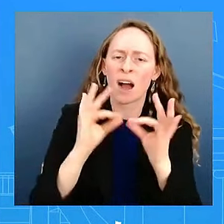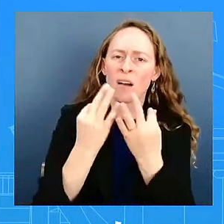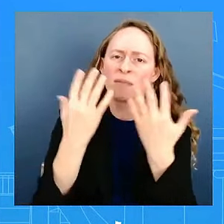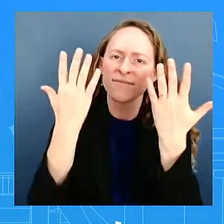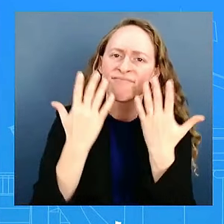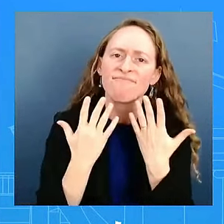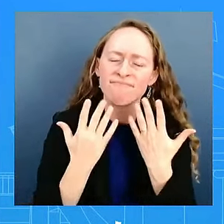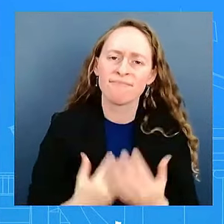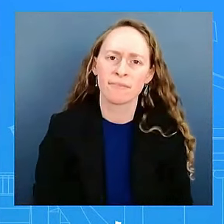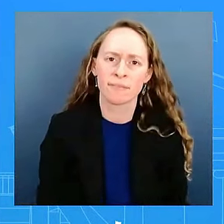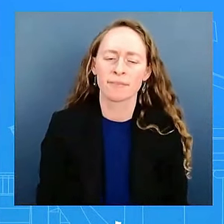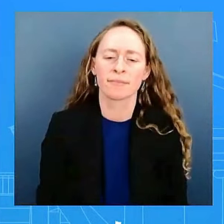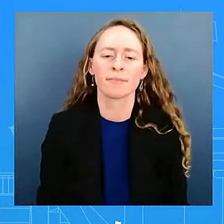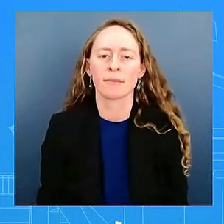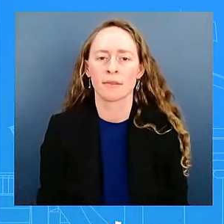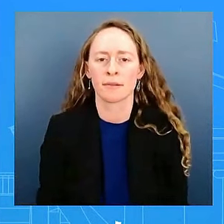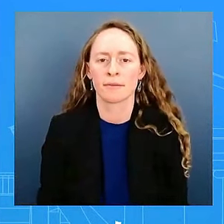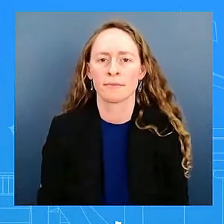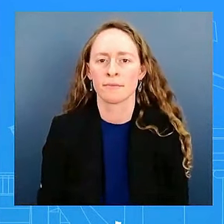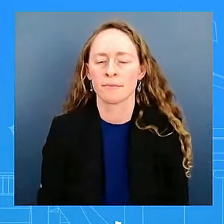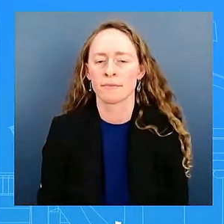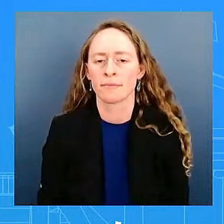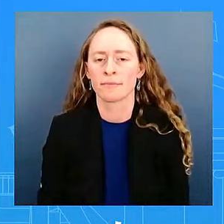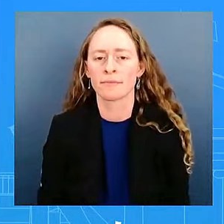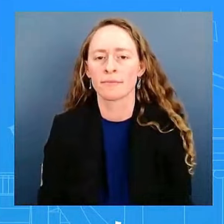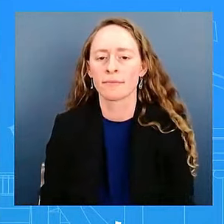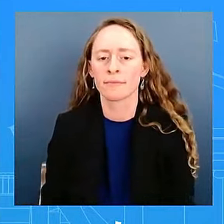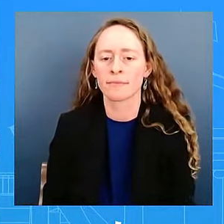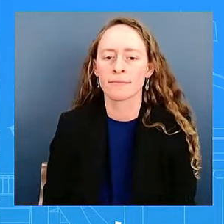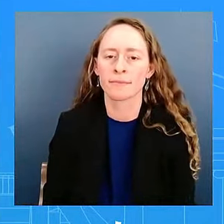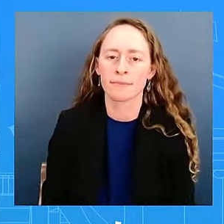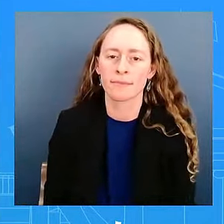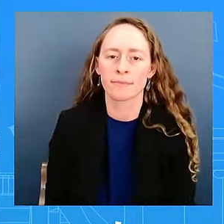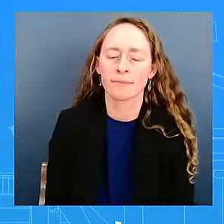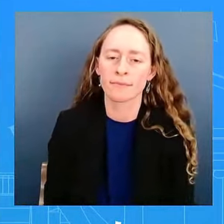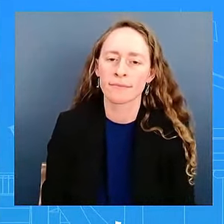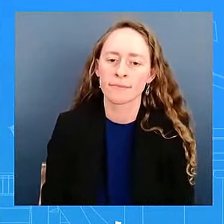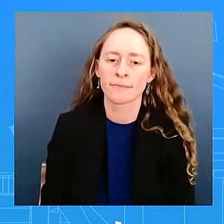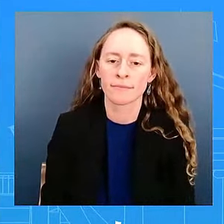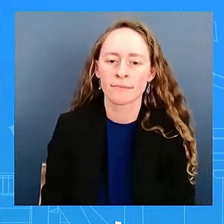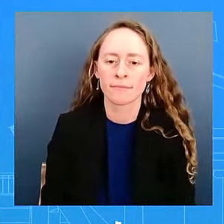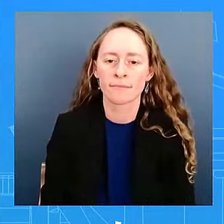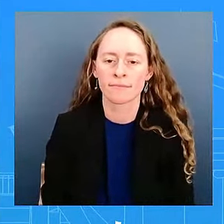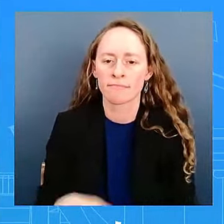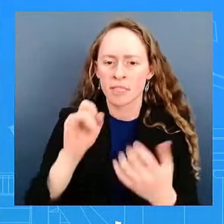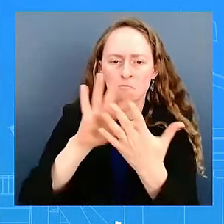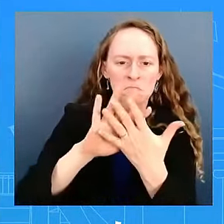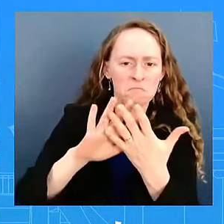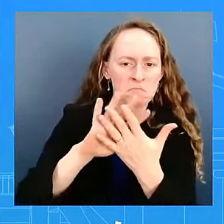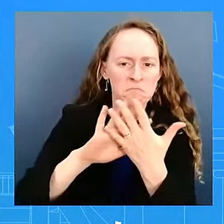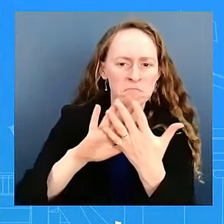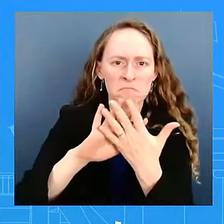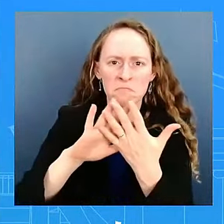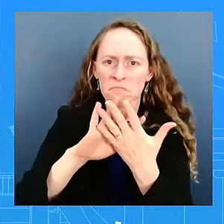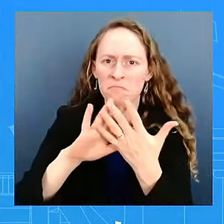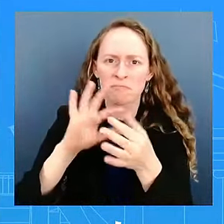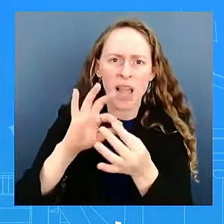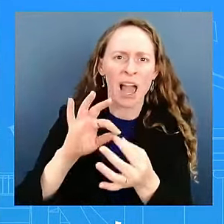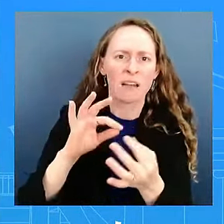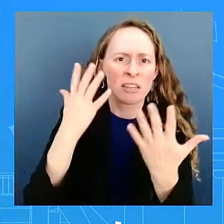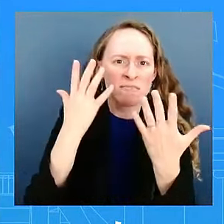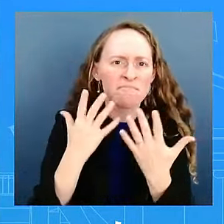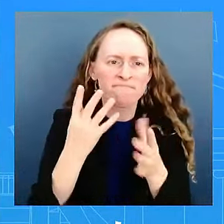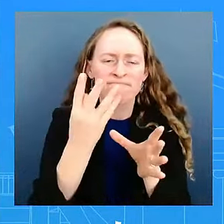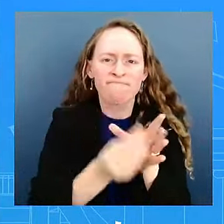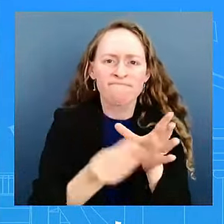John, I know we've talked about what you've said before about the temperature going down, but Secretary